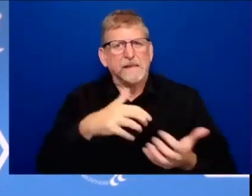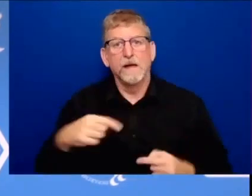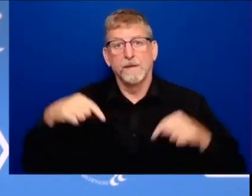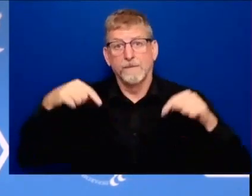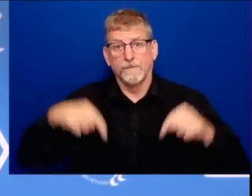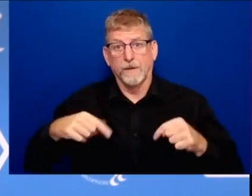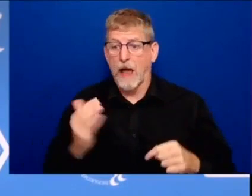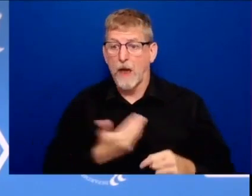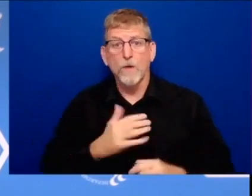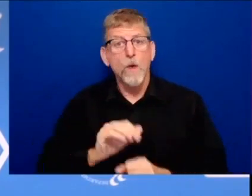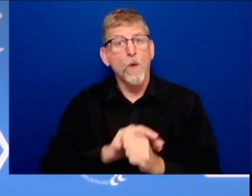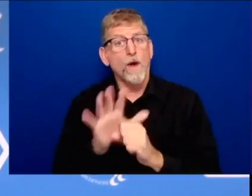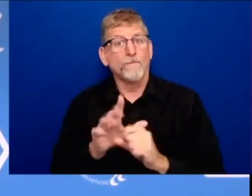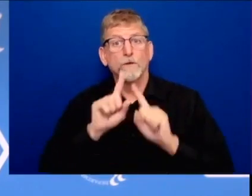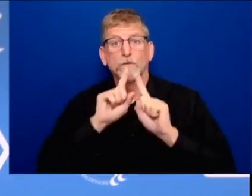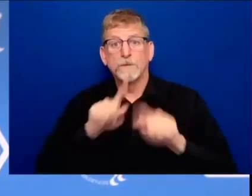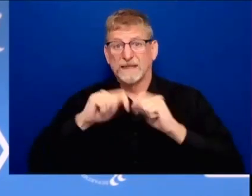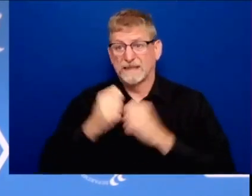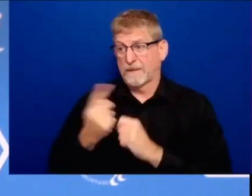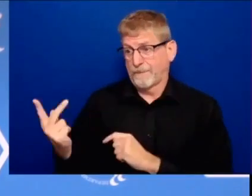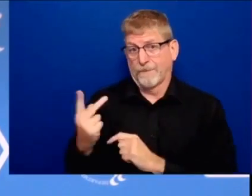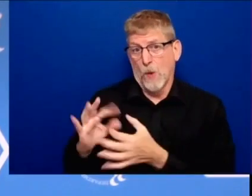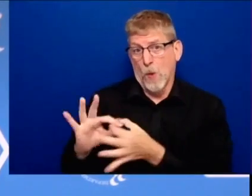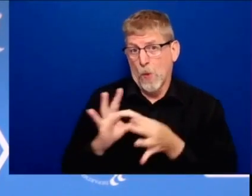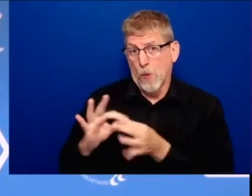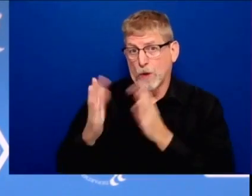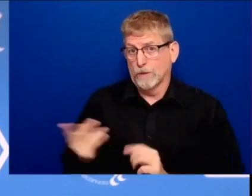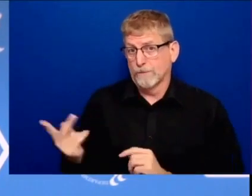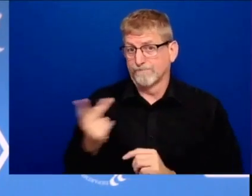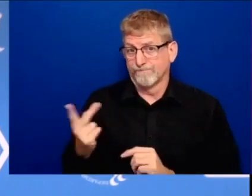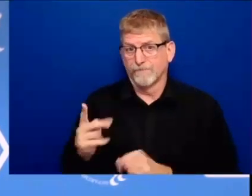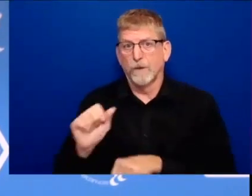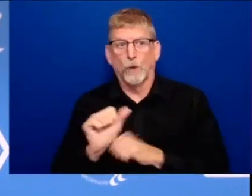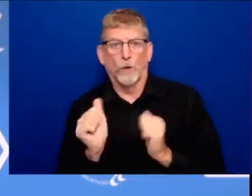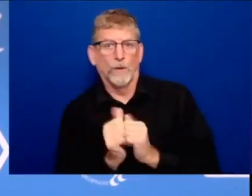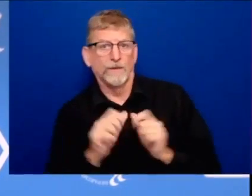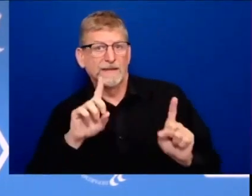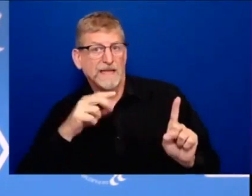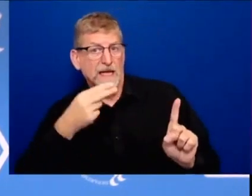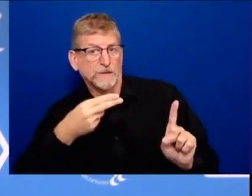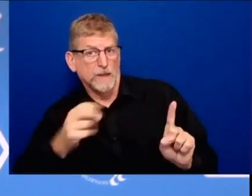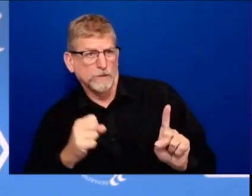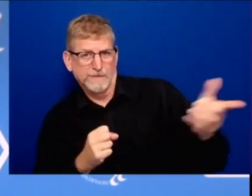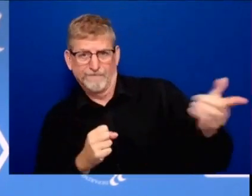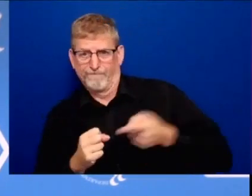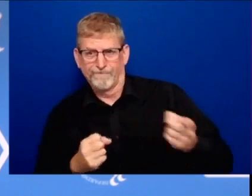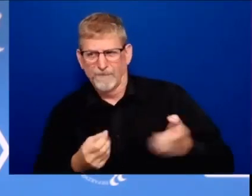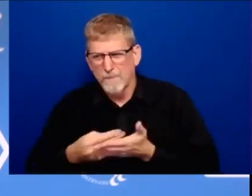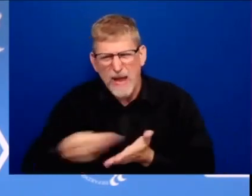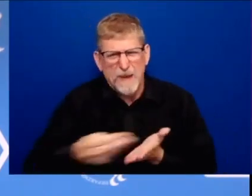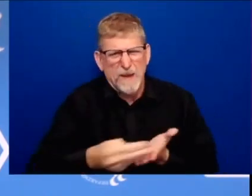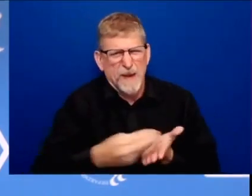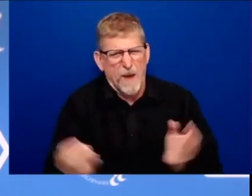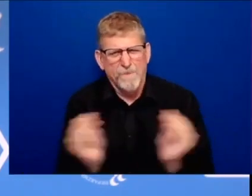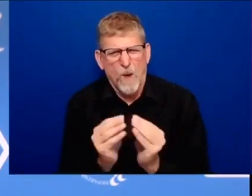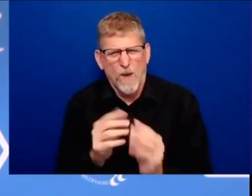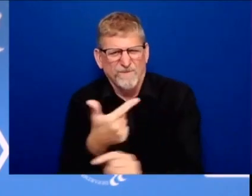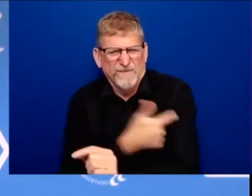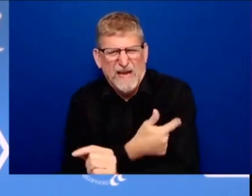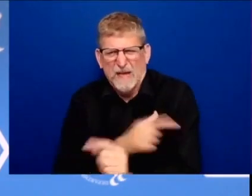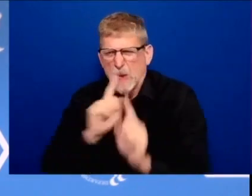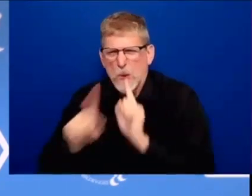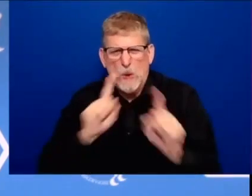of health and human services to purchase more vaccines just this afternoon we signed the final contracts for